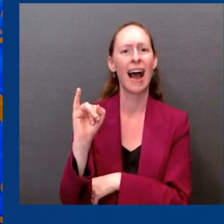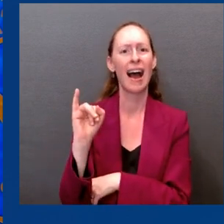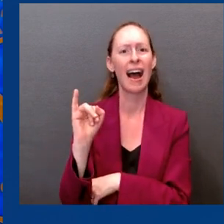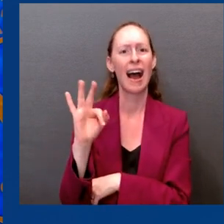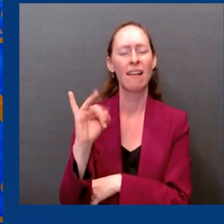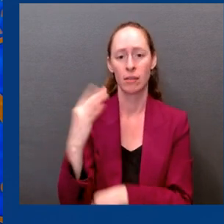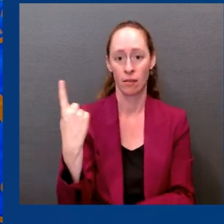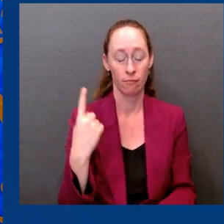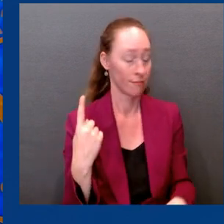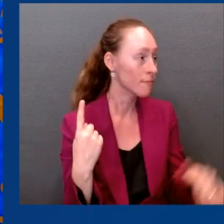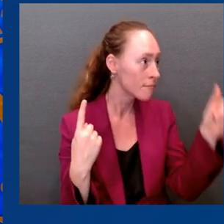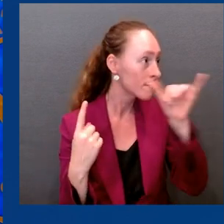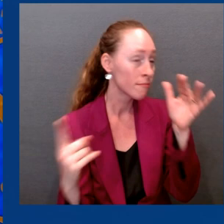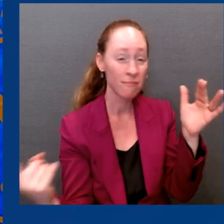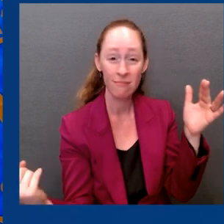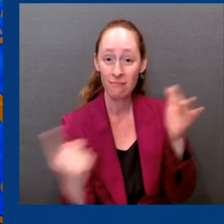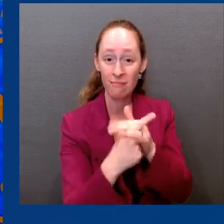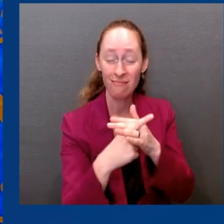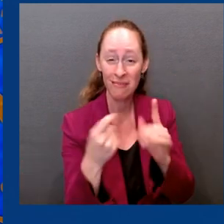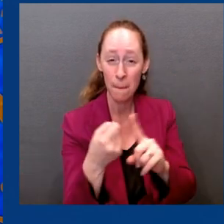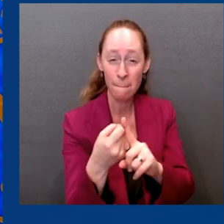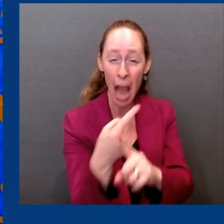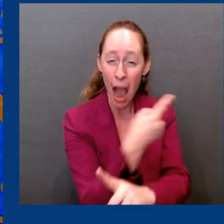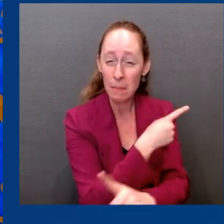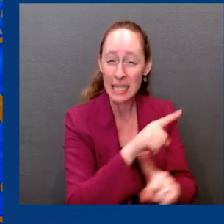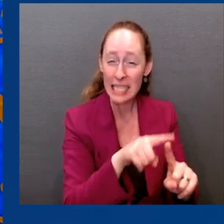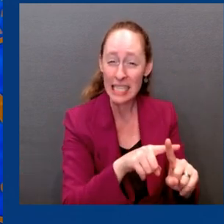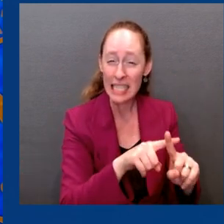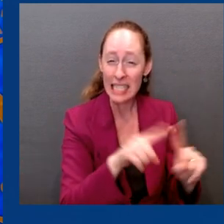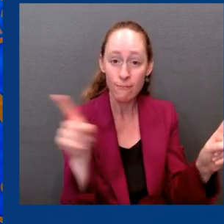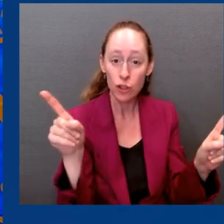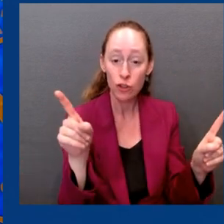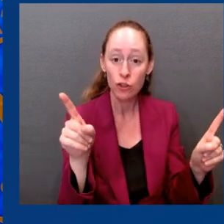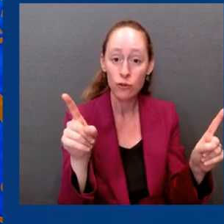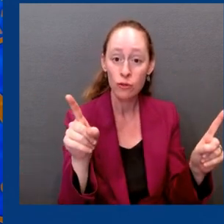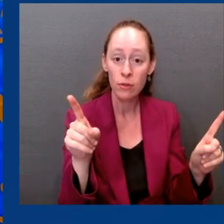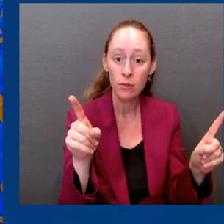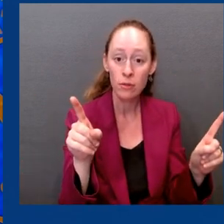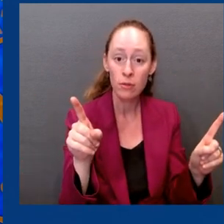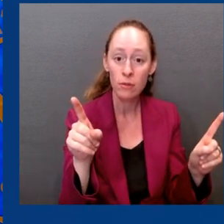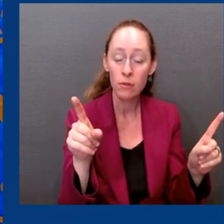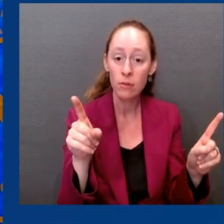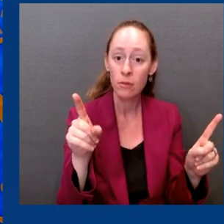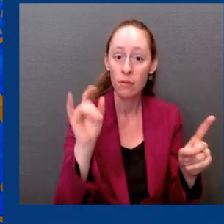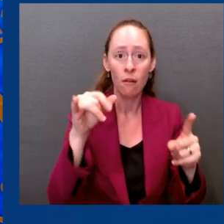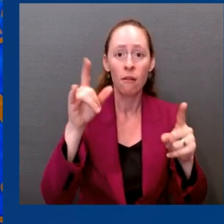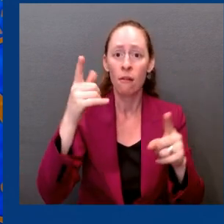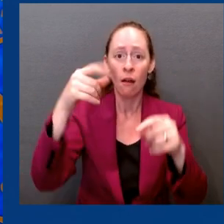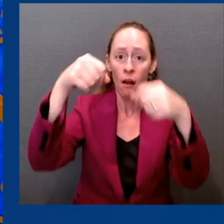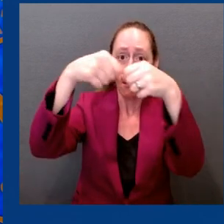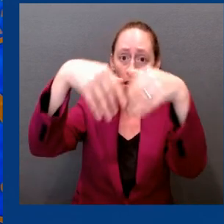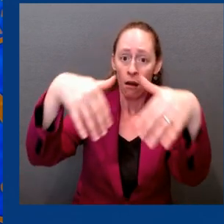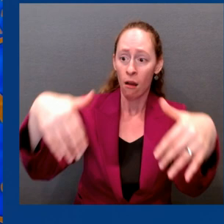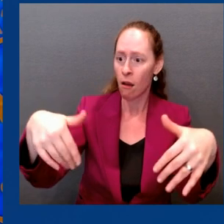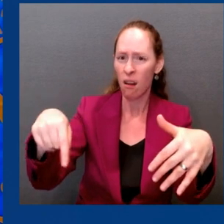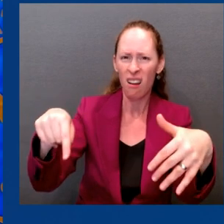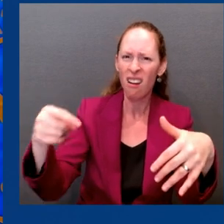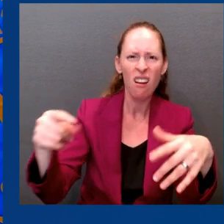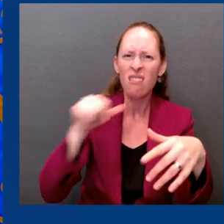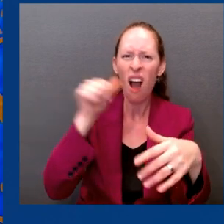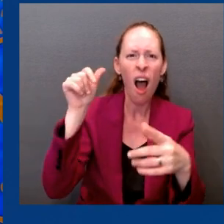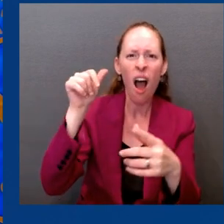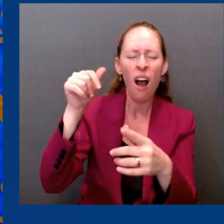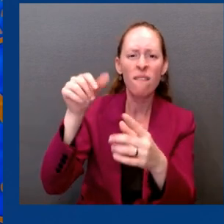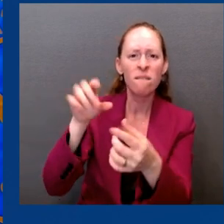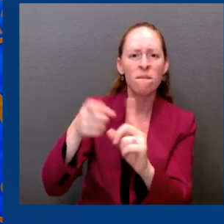evolution of what we used to call and still do call in influenza a drift, not a major change, but